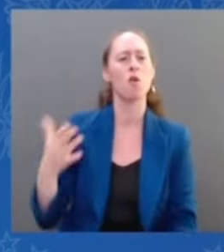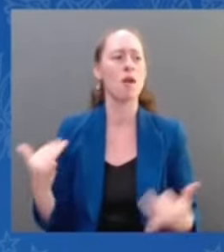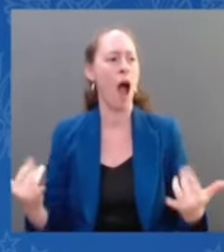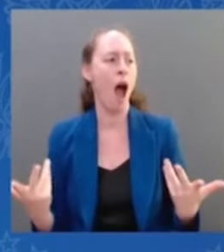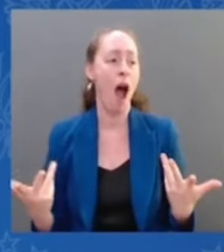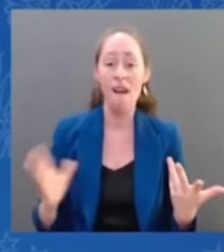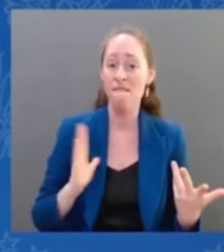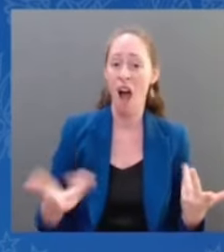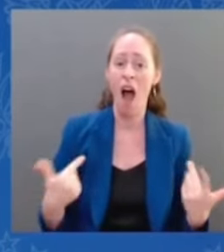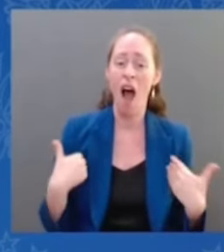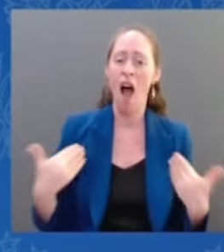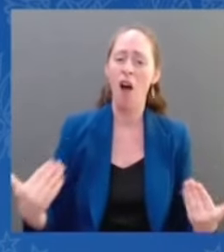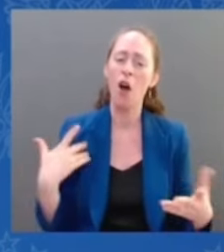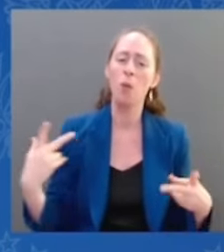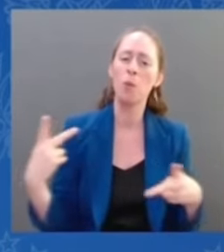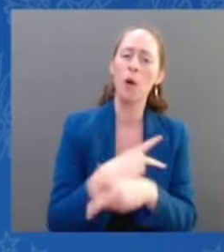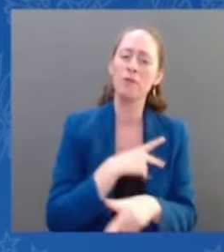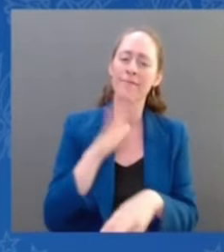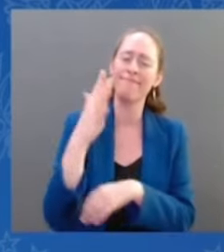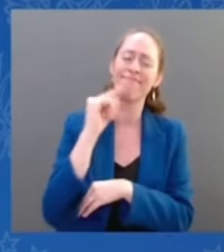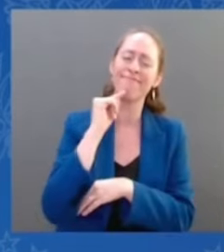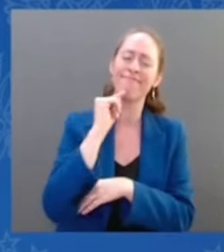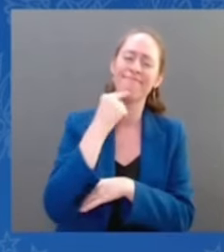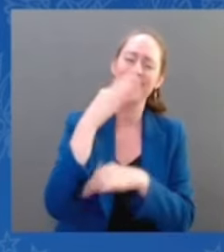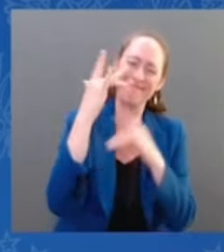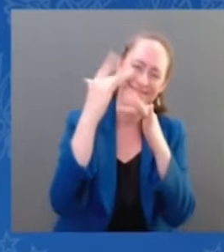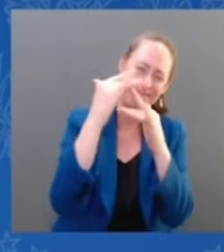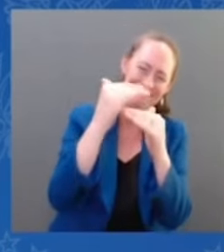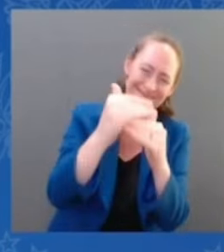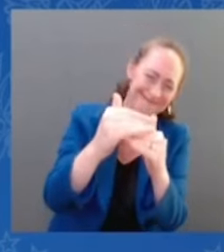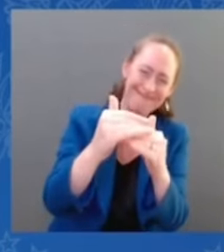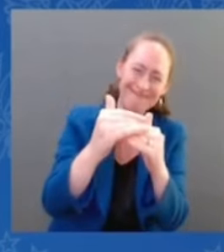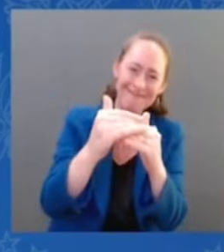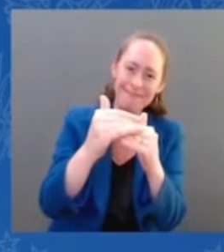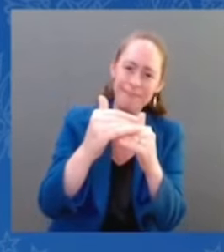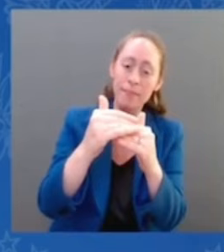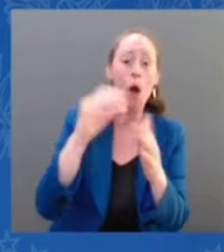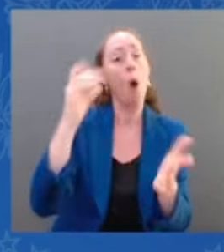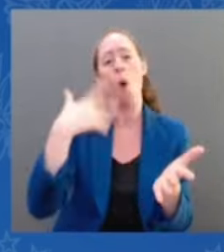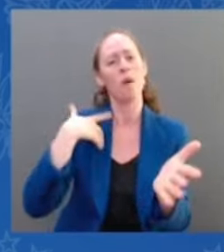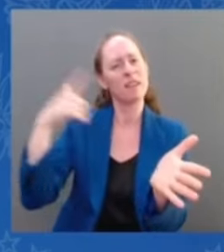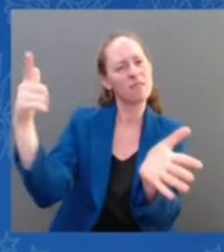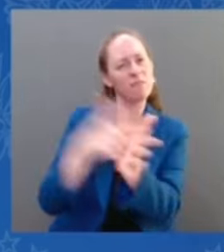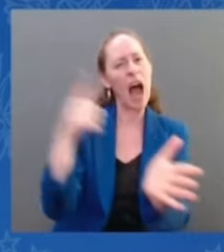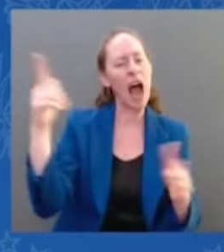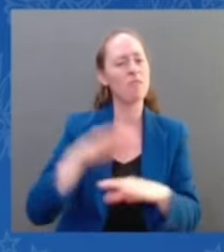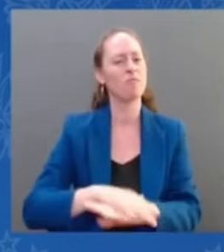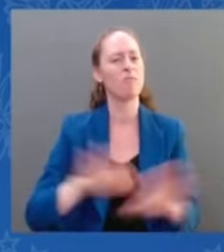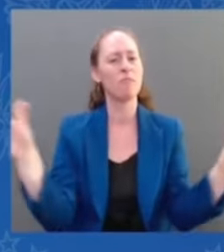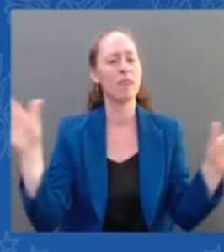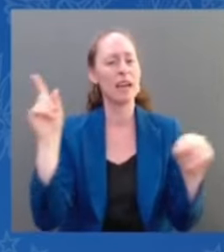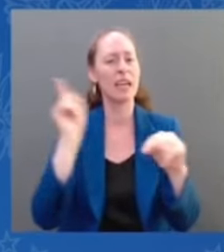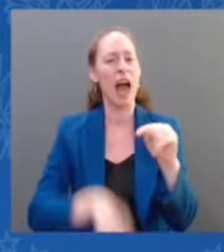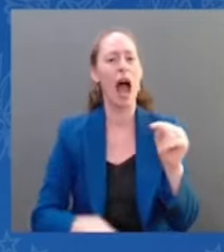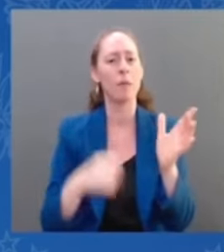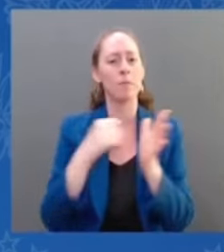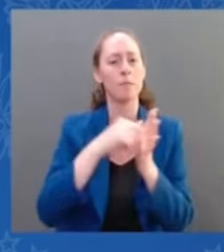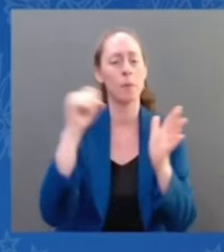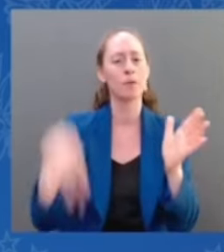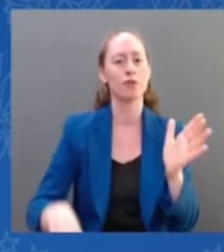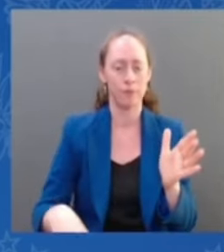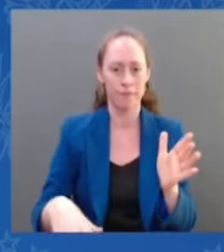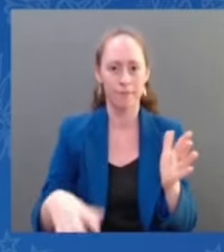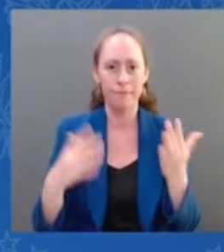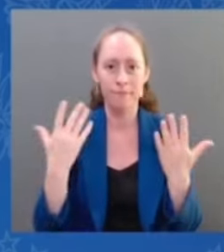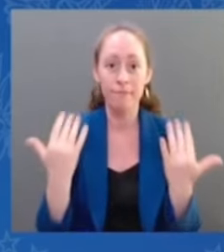seen in this country in a long time. These are the laws that not only put women's lives at risk, these are the laws that will cost lives.